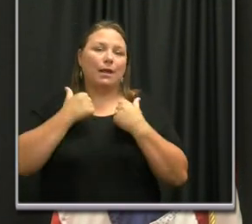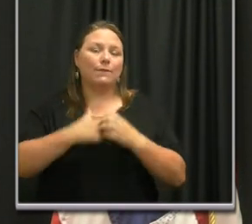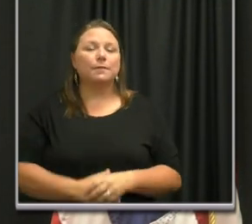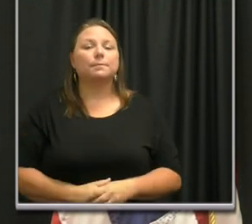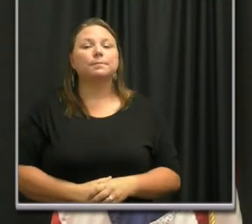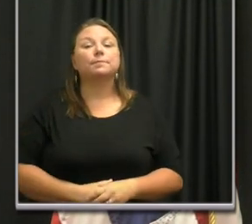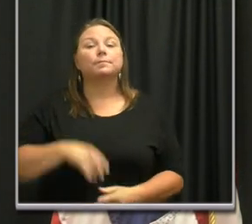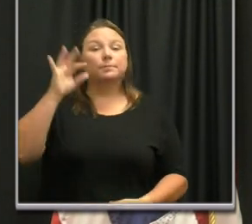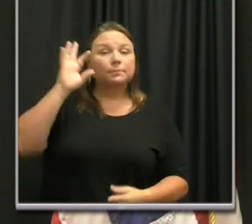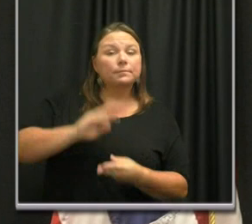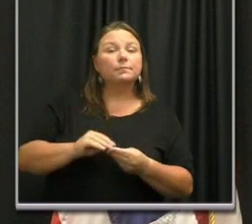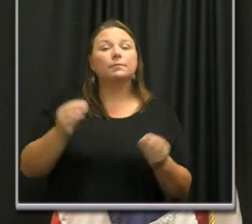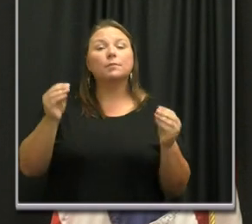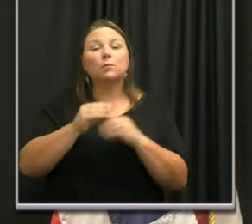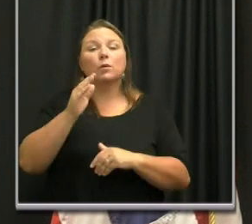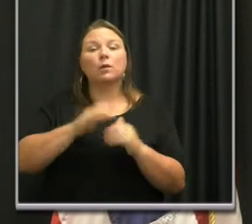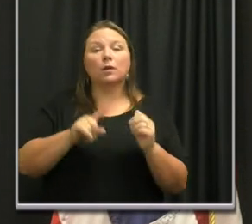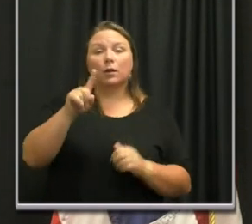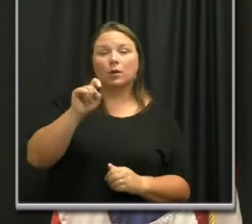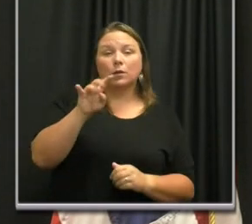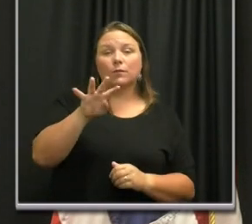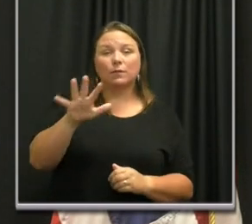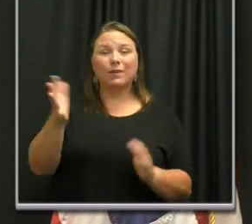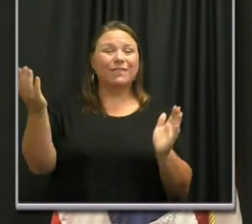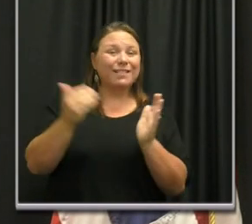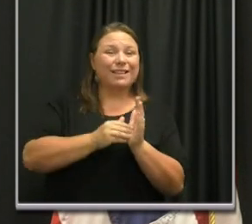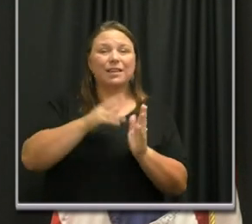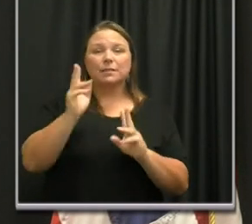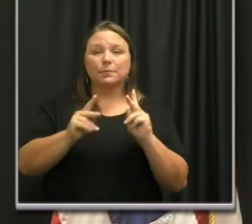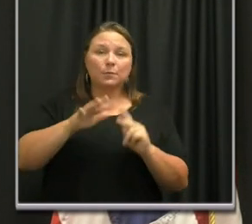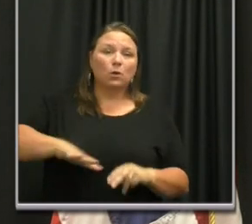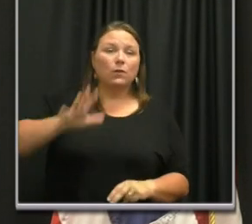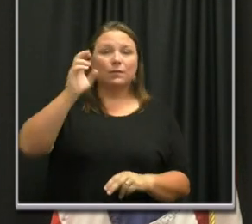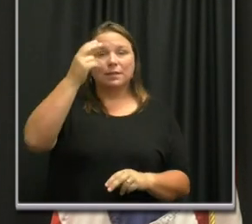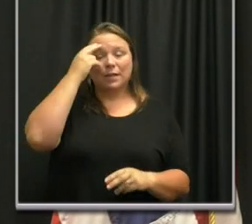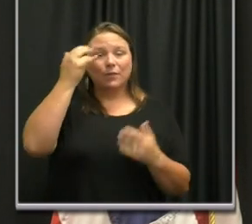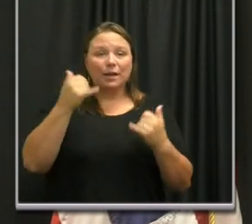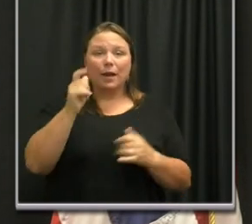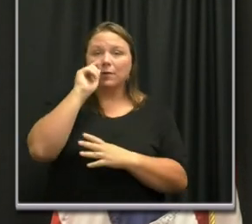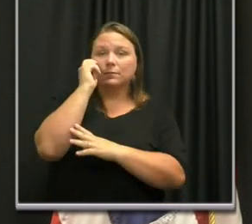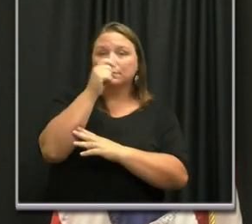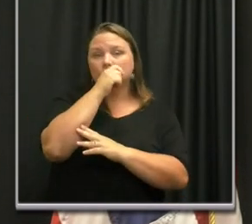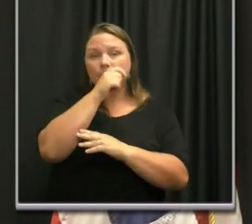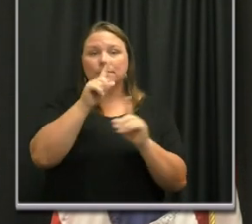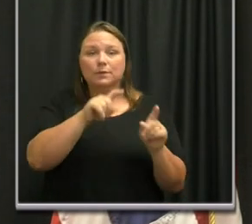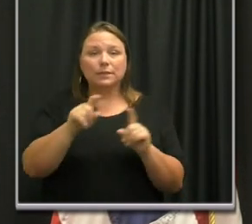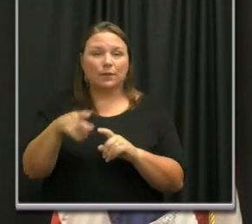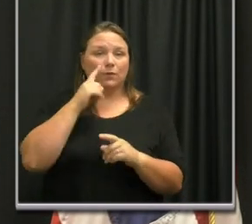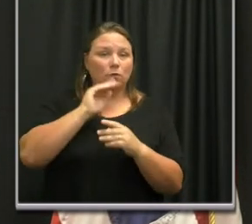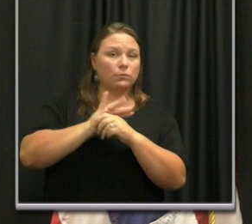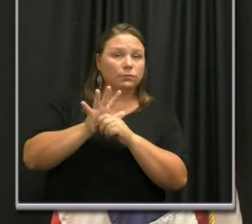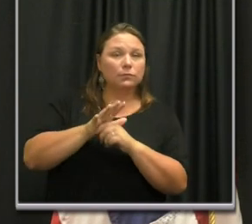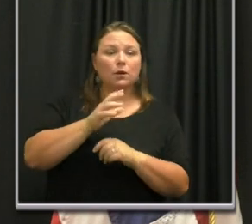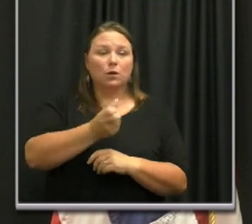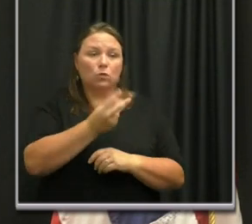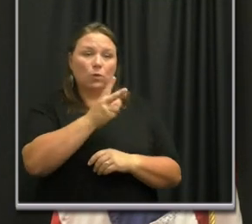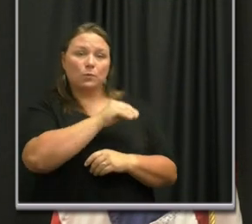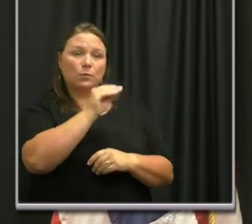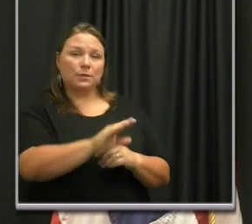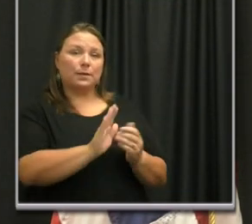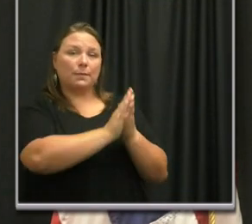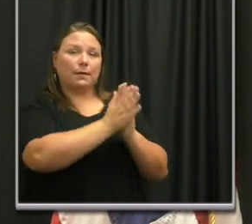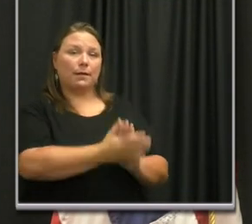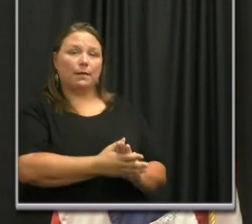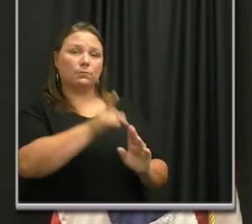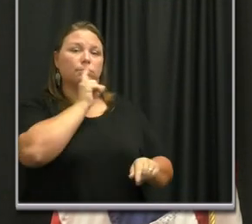Overall, more than 145,000 Nashvilleians have now been tested for COVID-19, and 12 percent of those tests have been